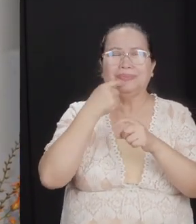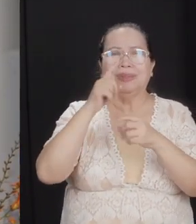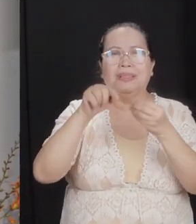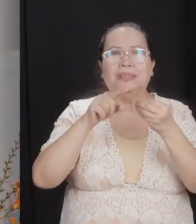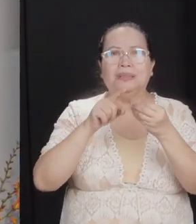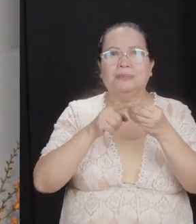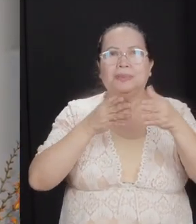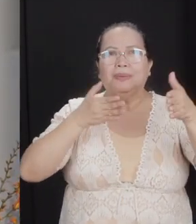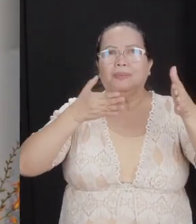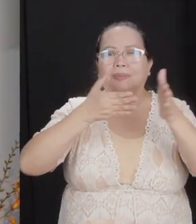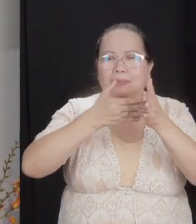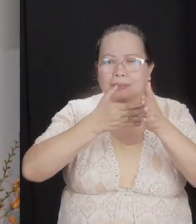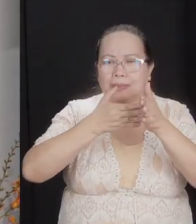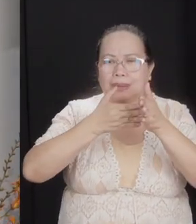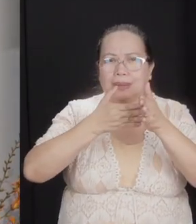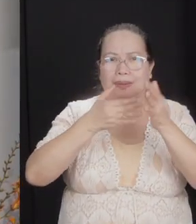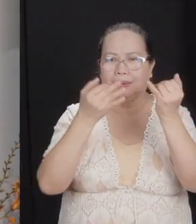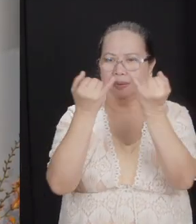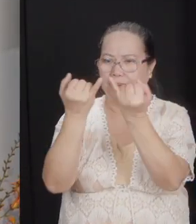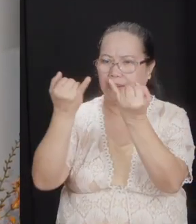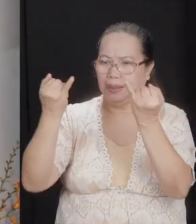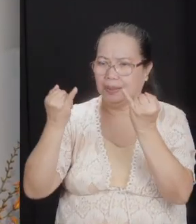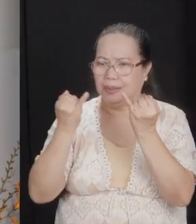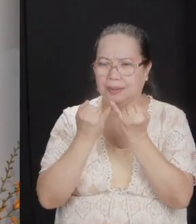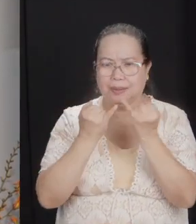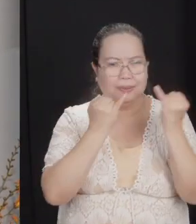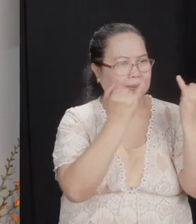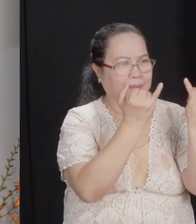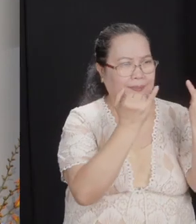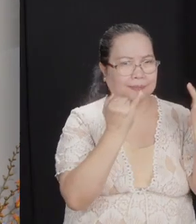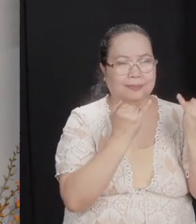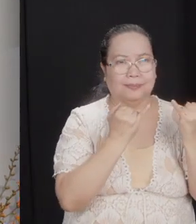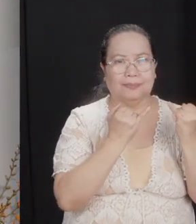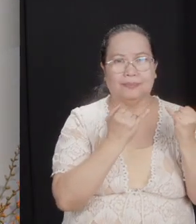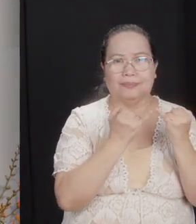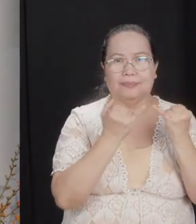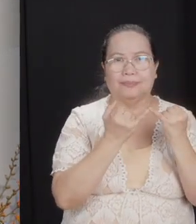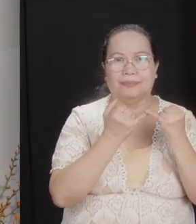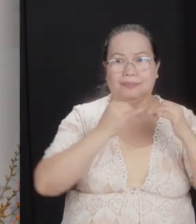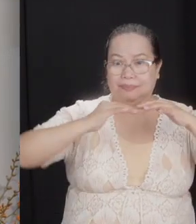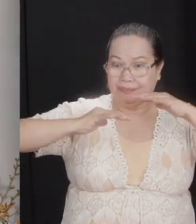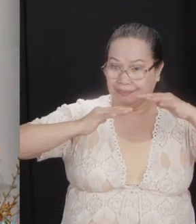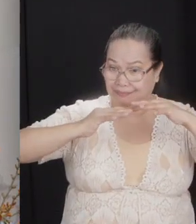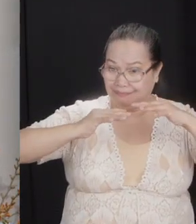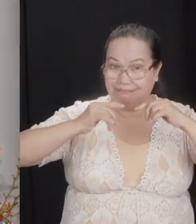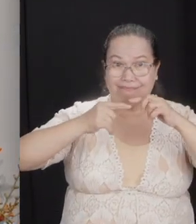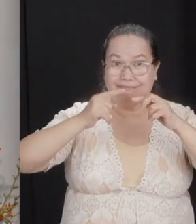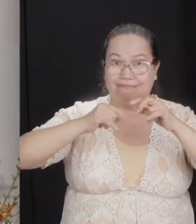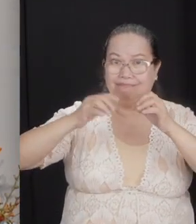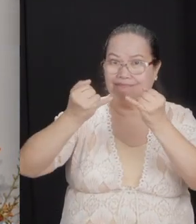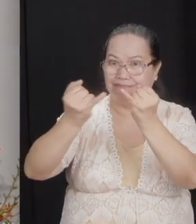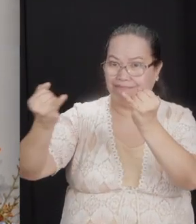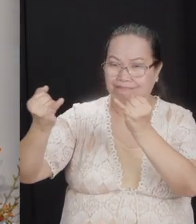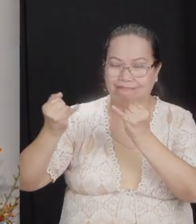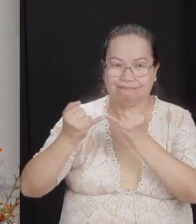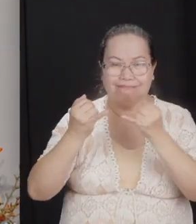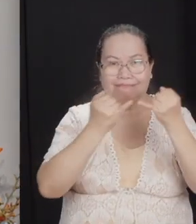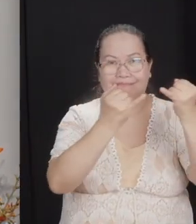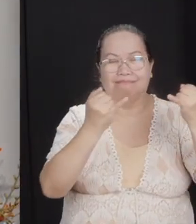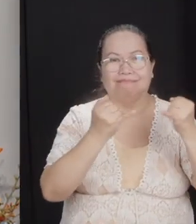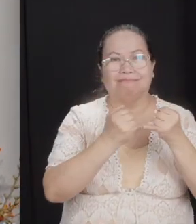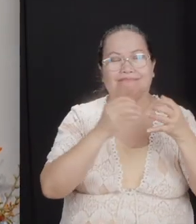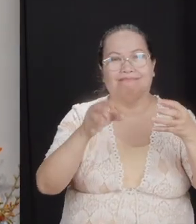barrier. They were isolated. And friends, geographical isolation, in this case, made him give them